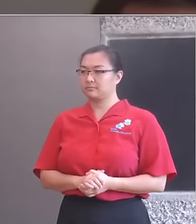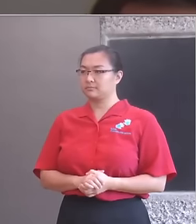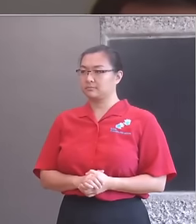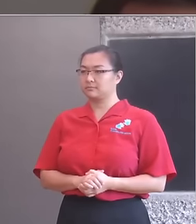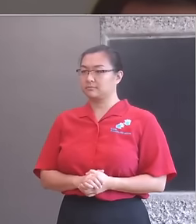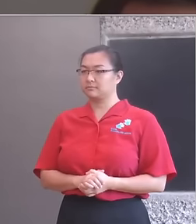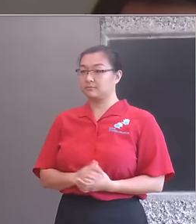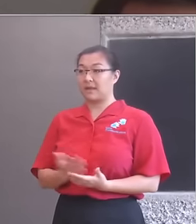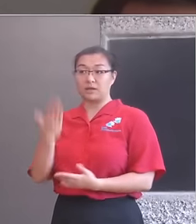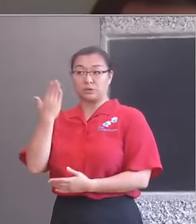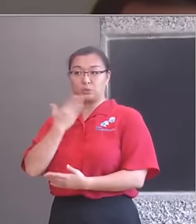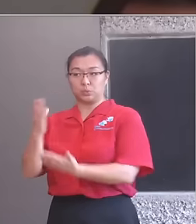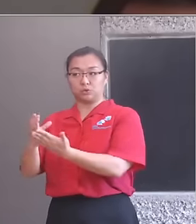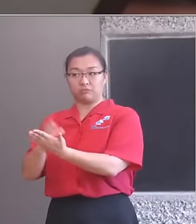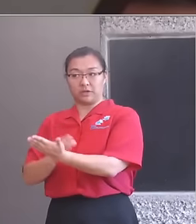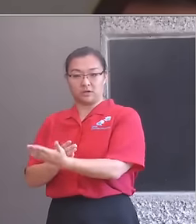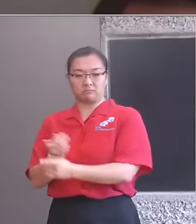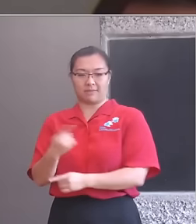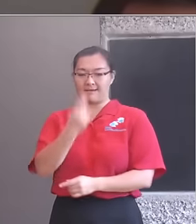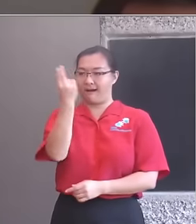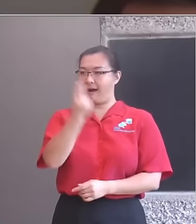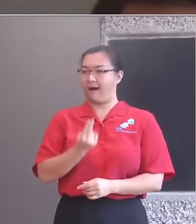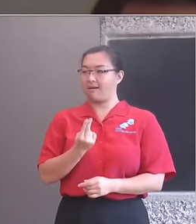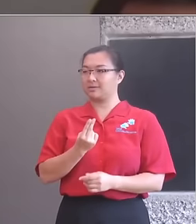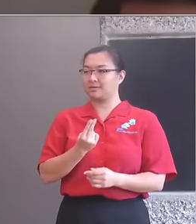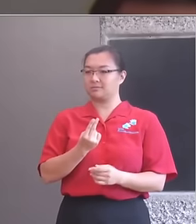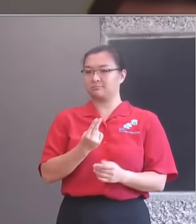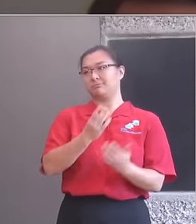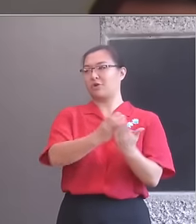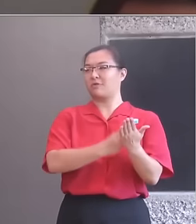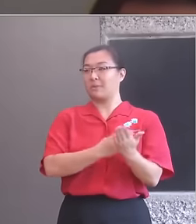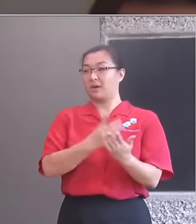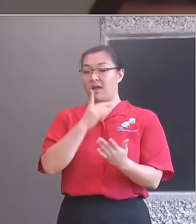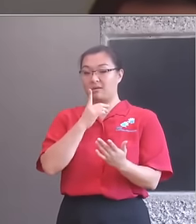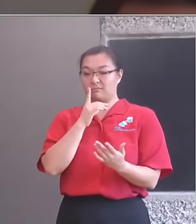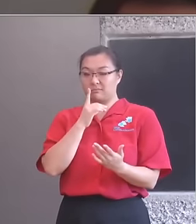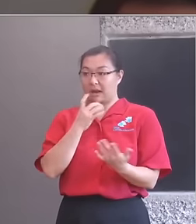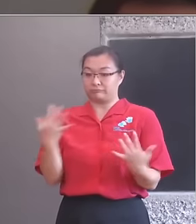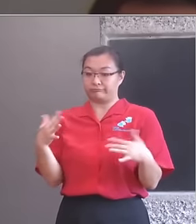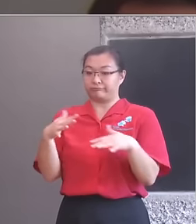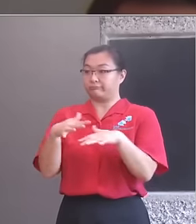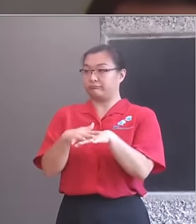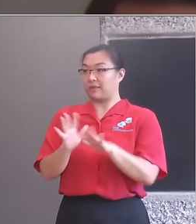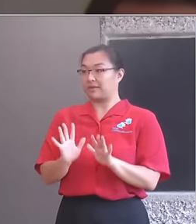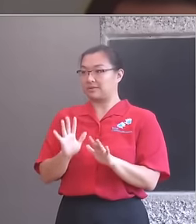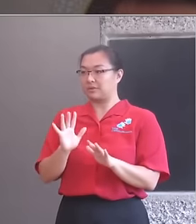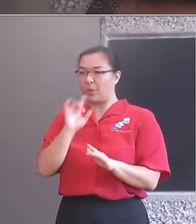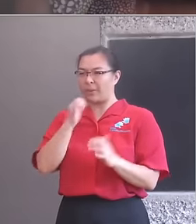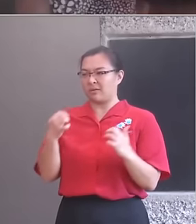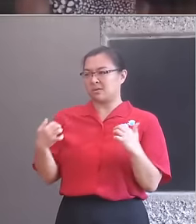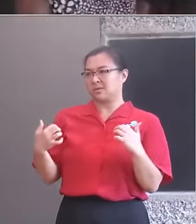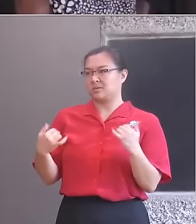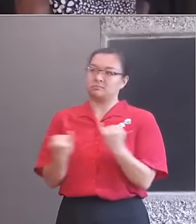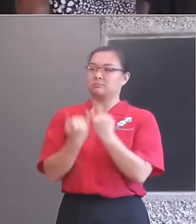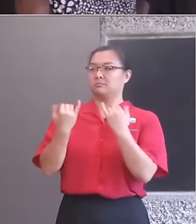each other. Whether it's reading a wide range of literature, whether it's broadening your understanding of